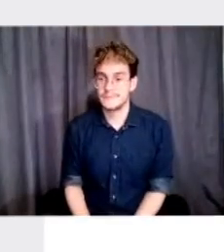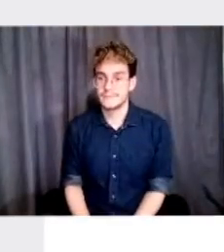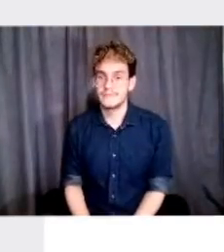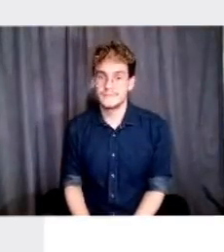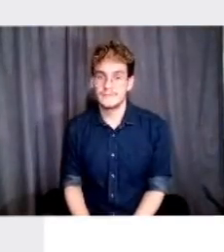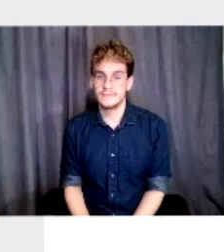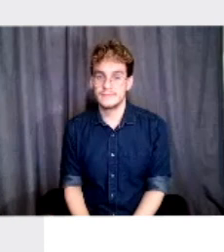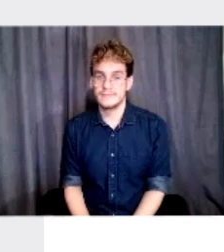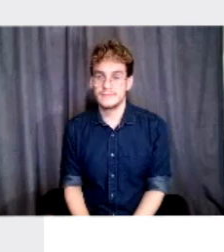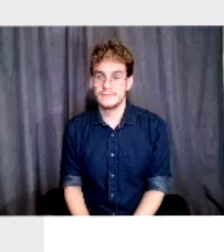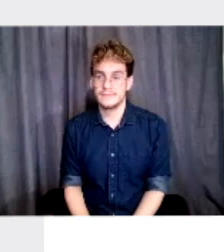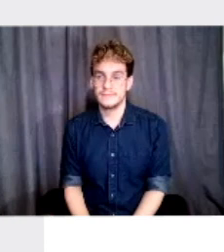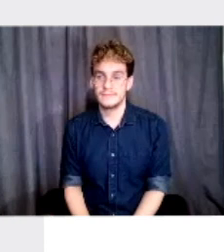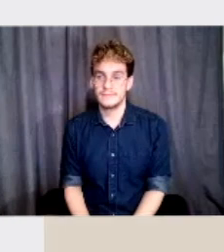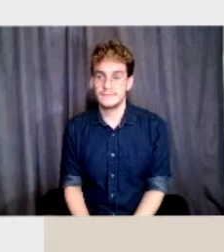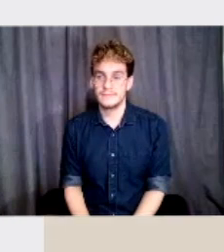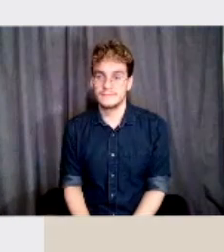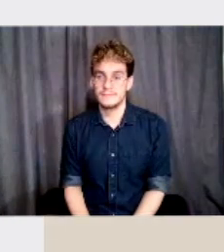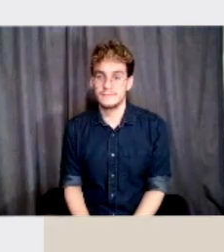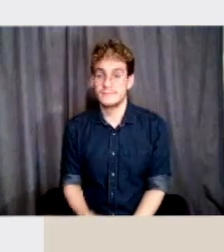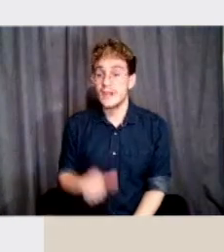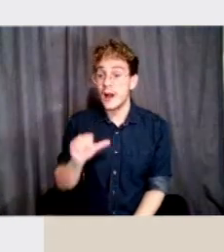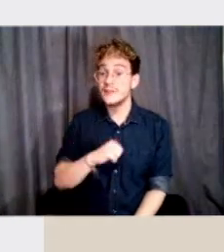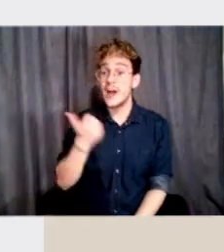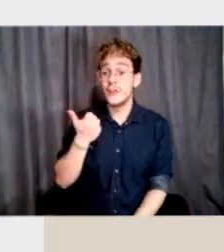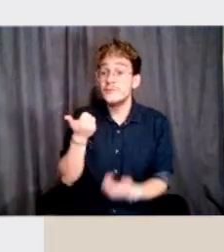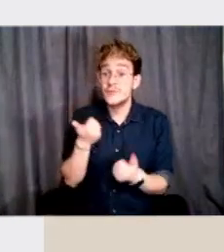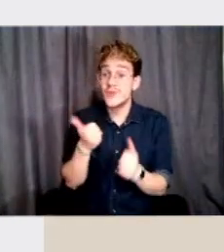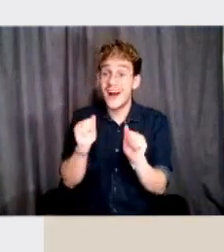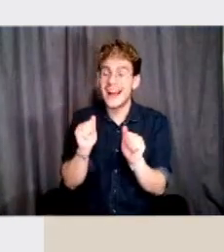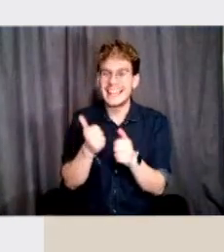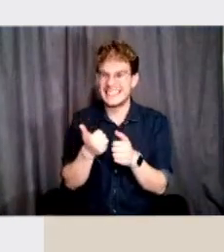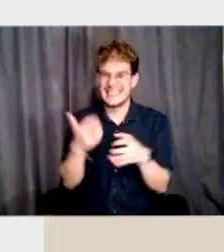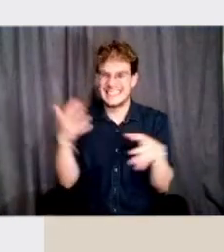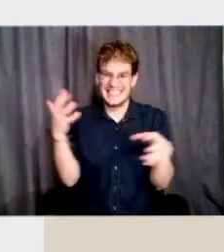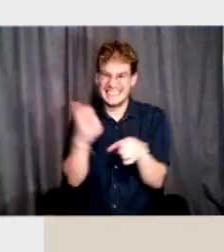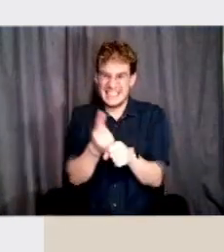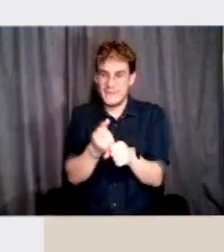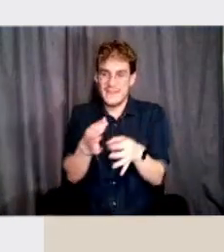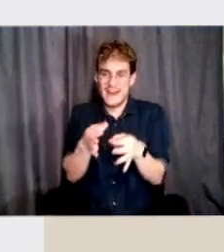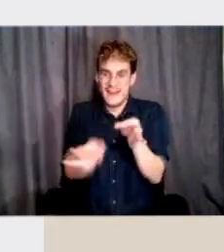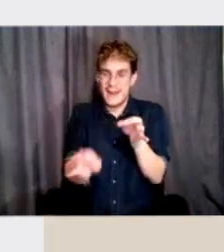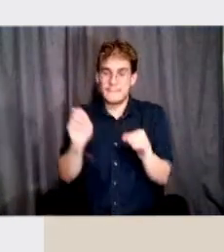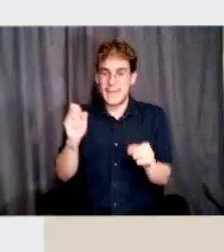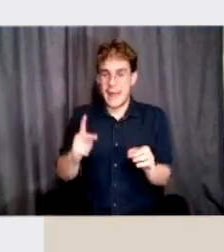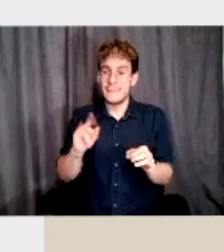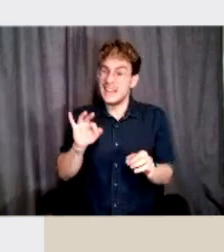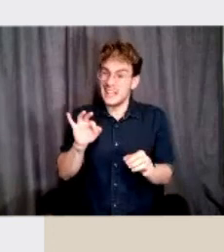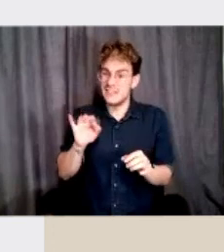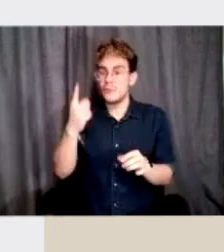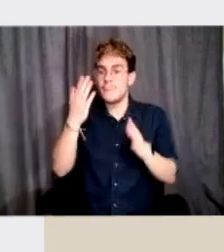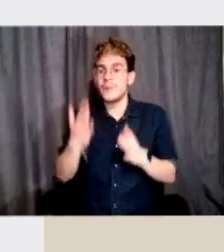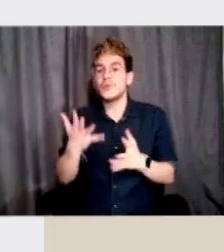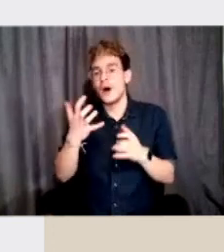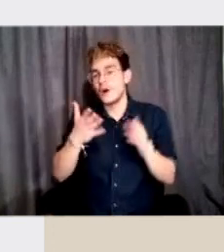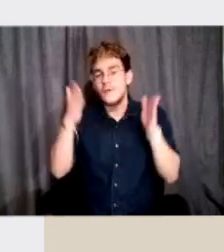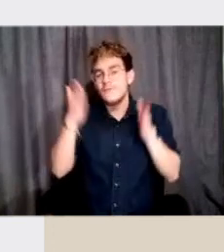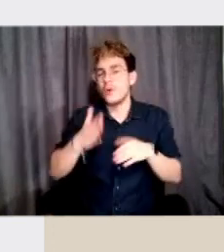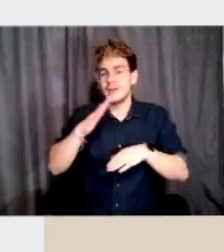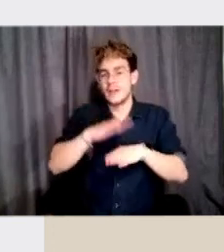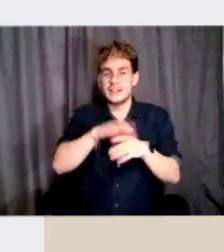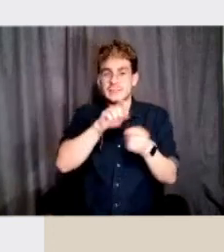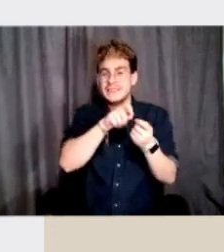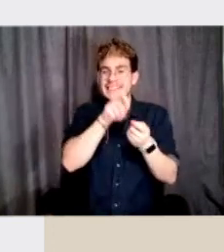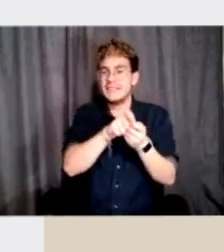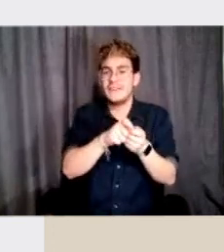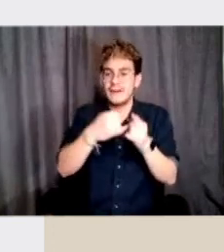Um, another thing that we try to do was, simplify the map for people that really want, uh, you know, to focus on specific lines they